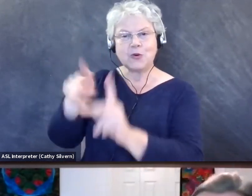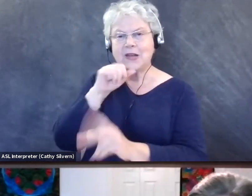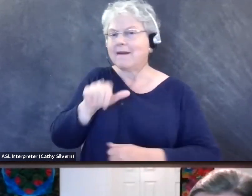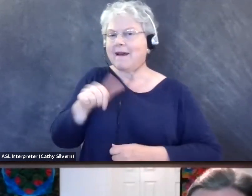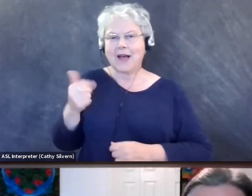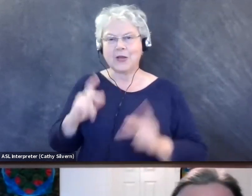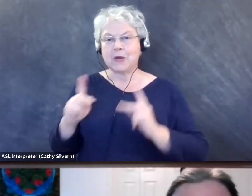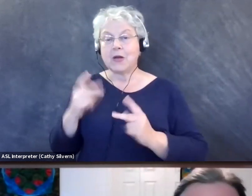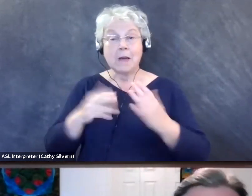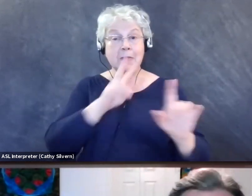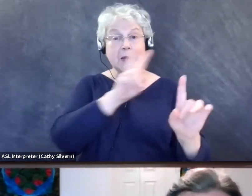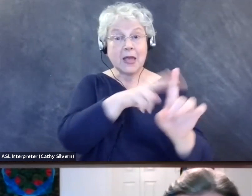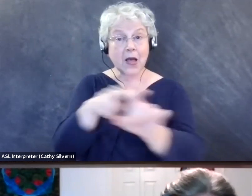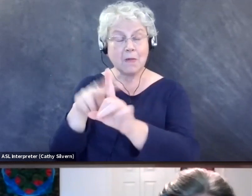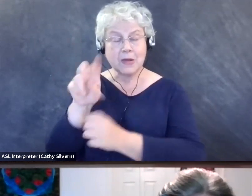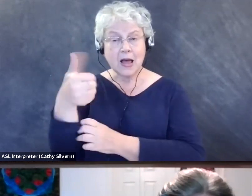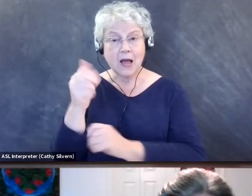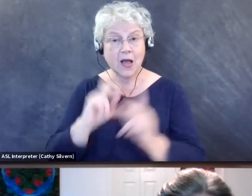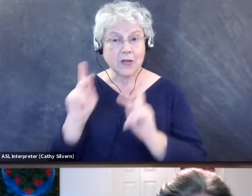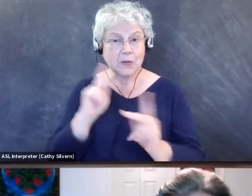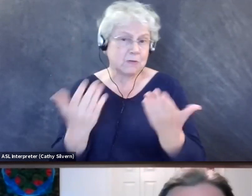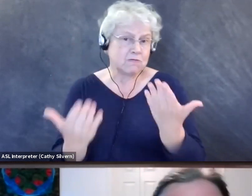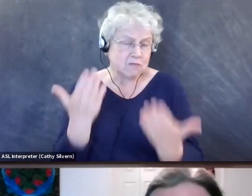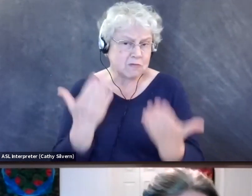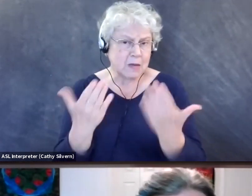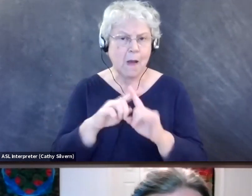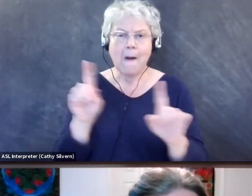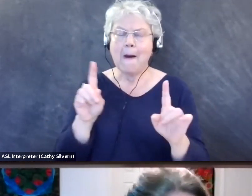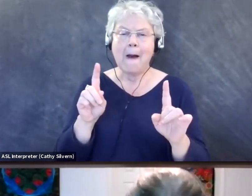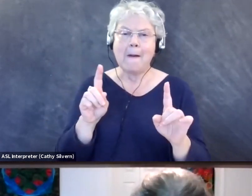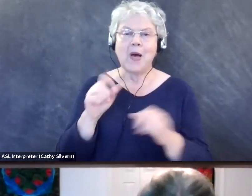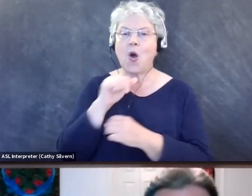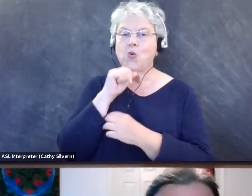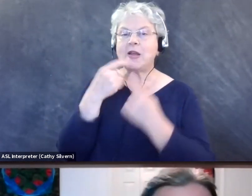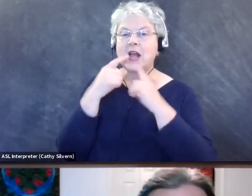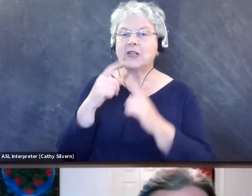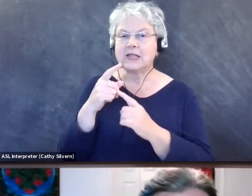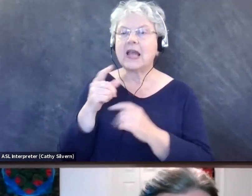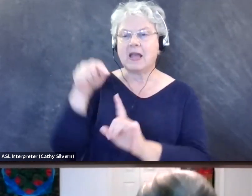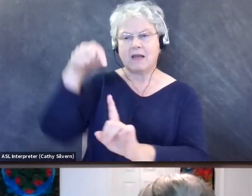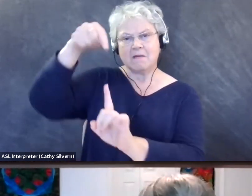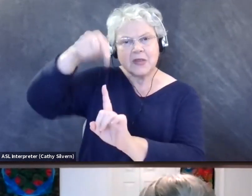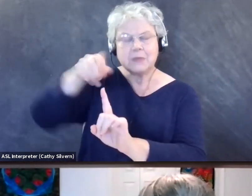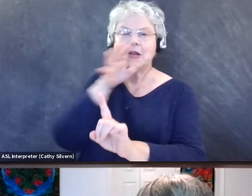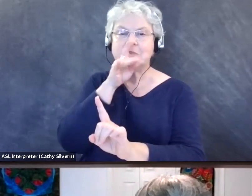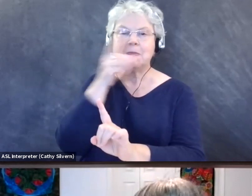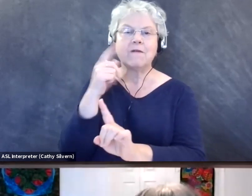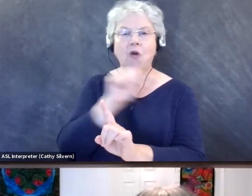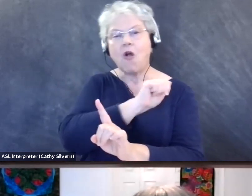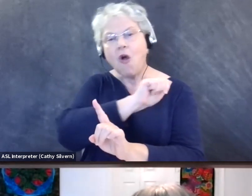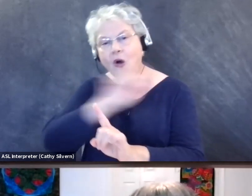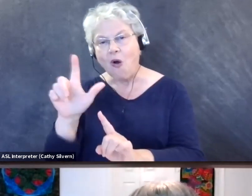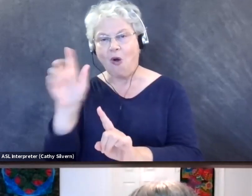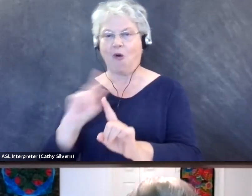may apply to other people, but we're not claiming that we're talking for everybody here at all.